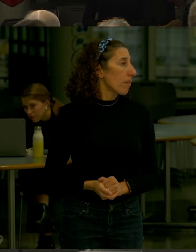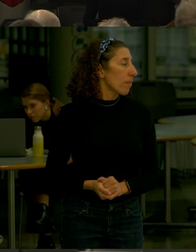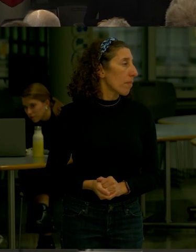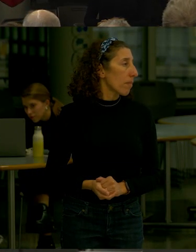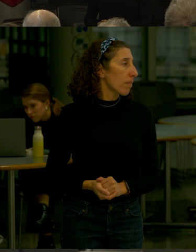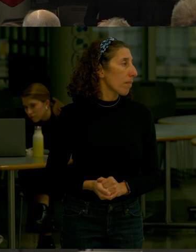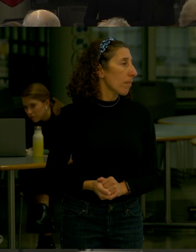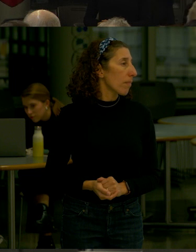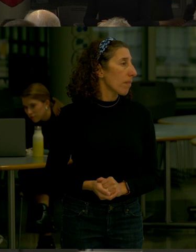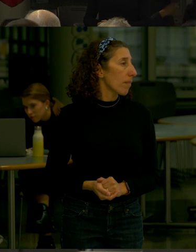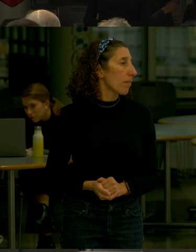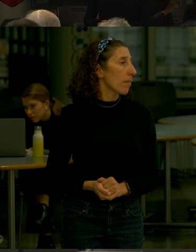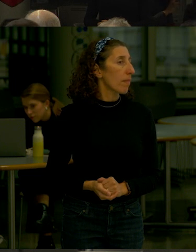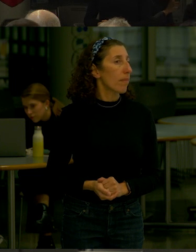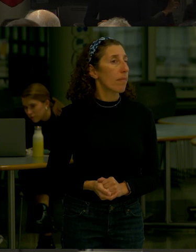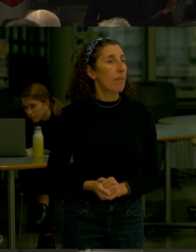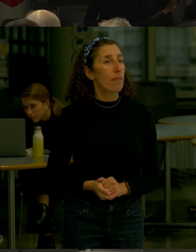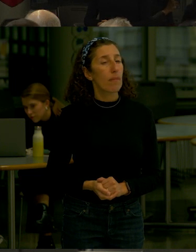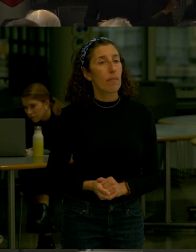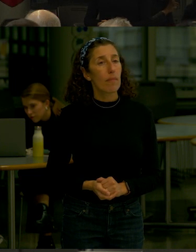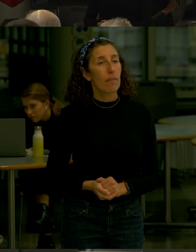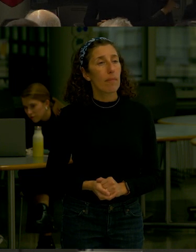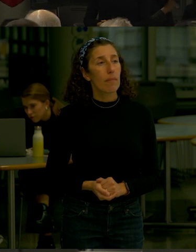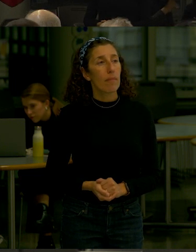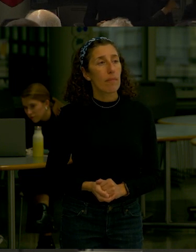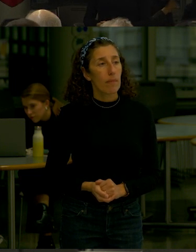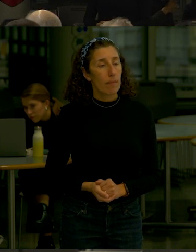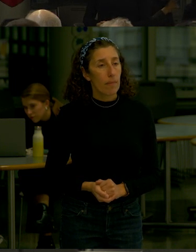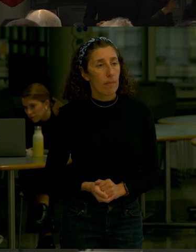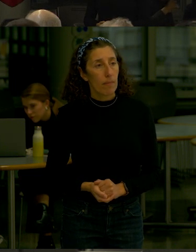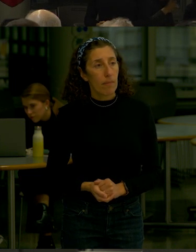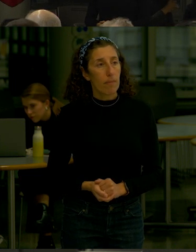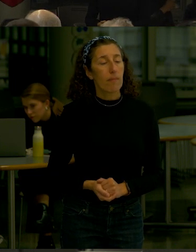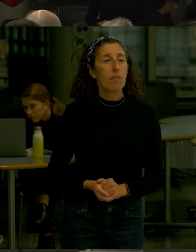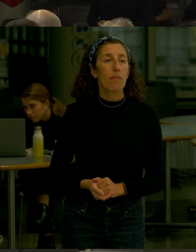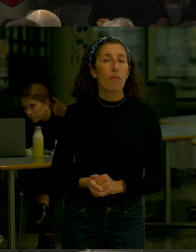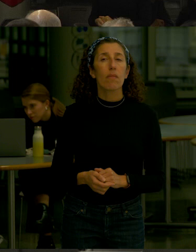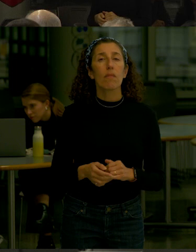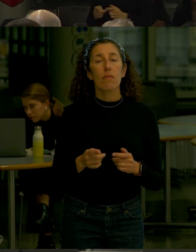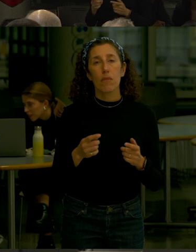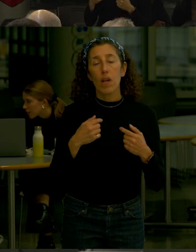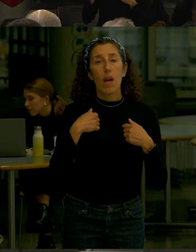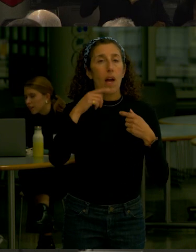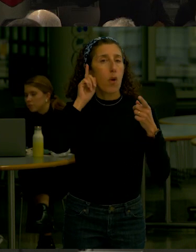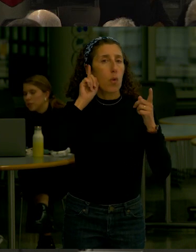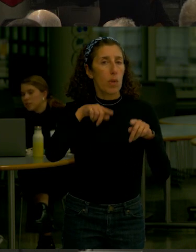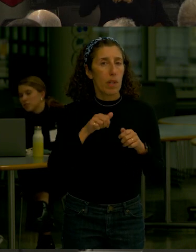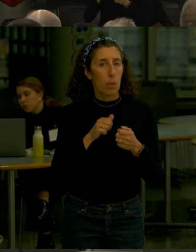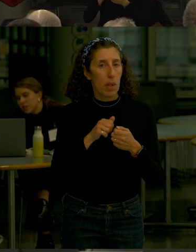If I could just add this question has come up before and quite honestly I agree with you